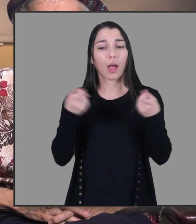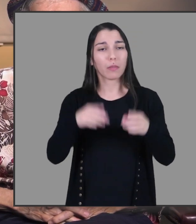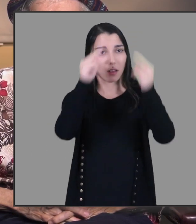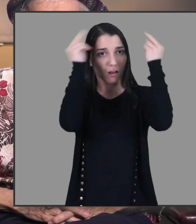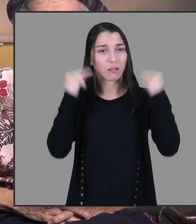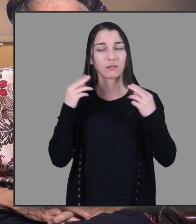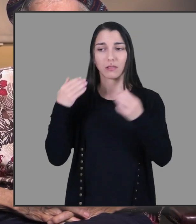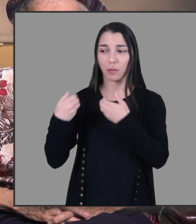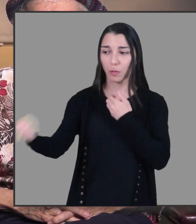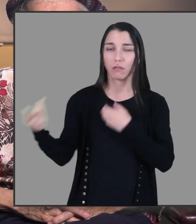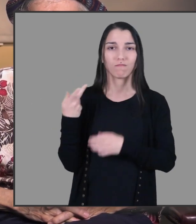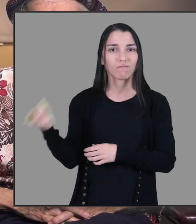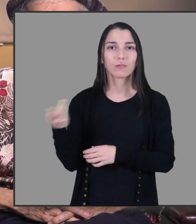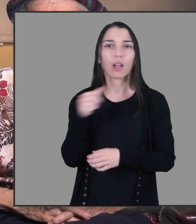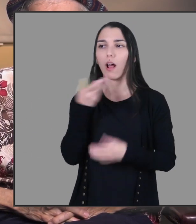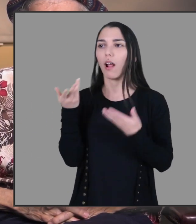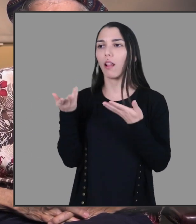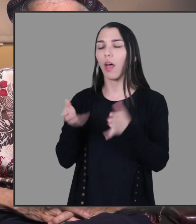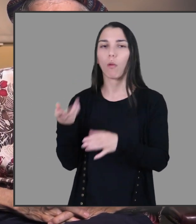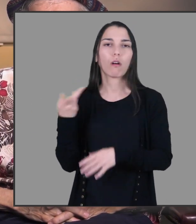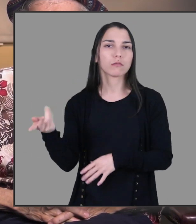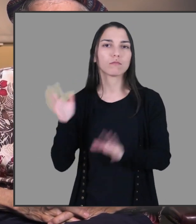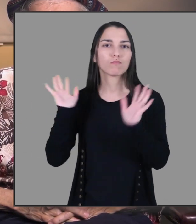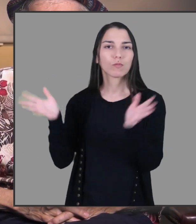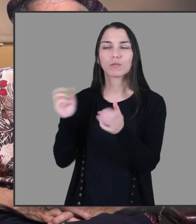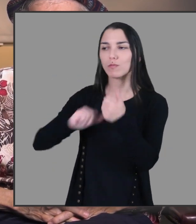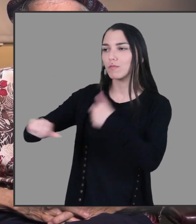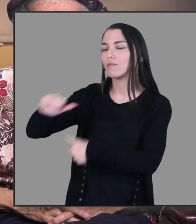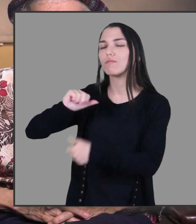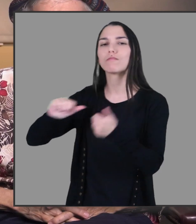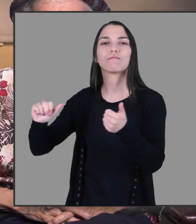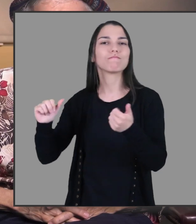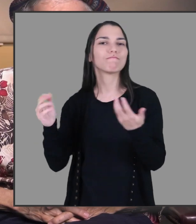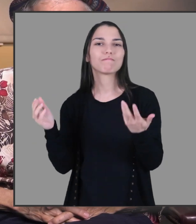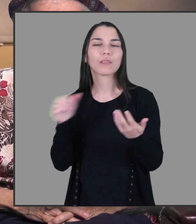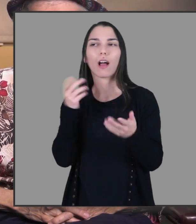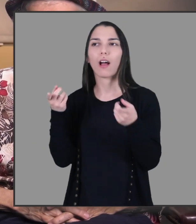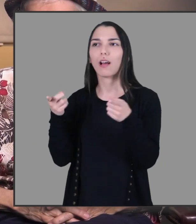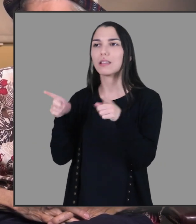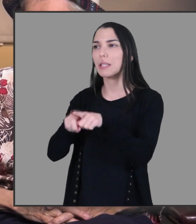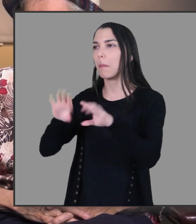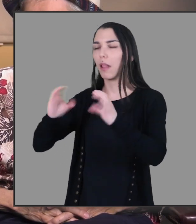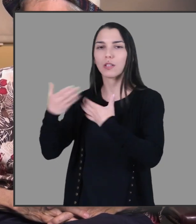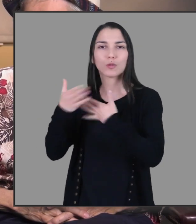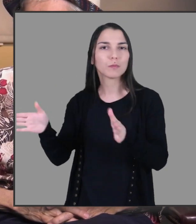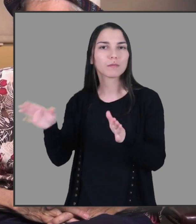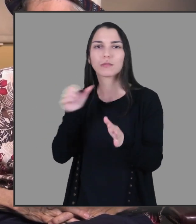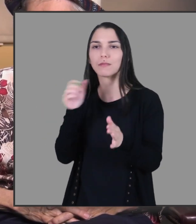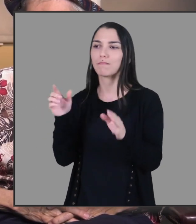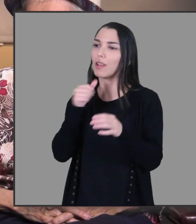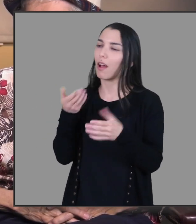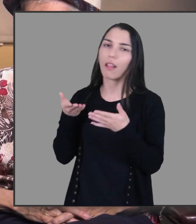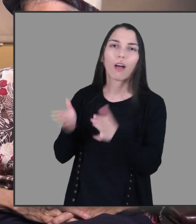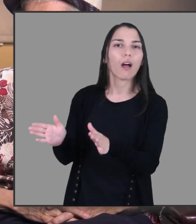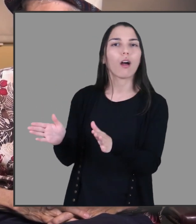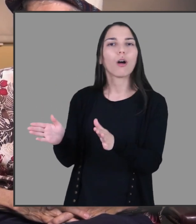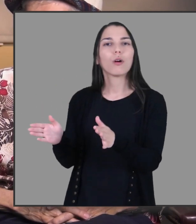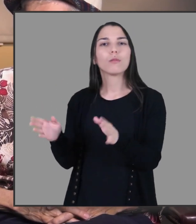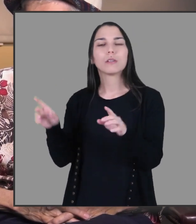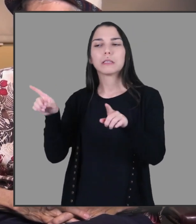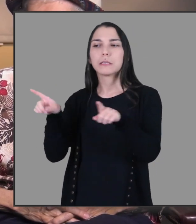nuns separated us and wouldn't let us talk to each other or even be in the same classrooms together or